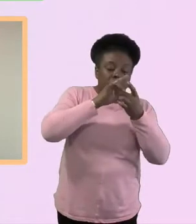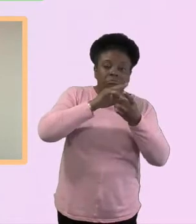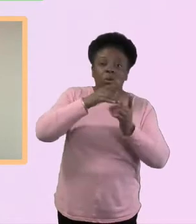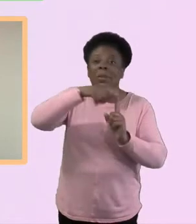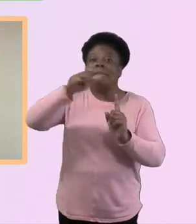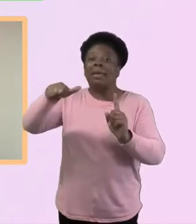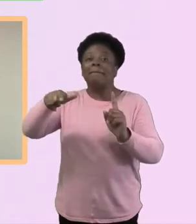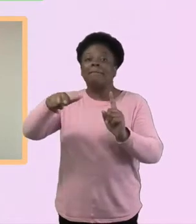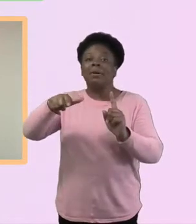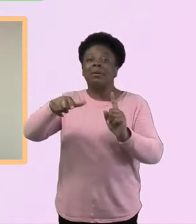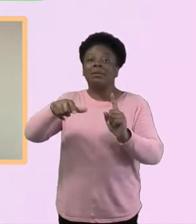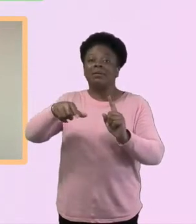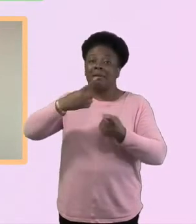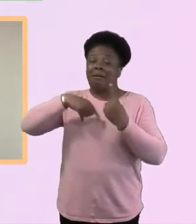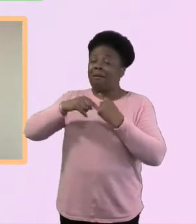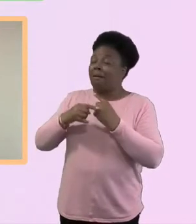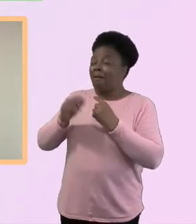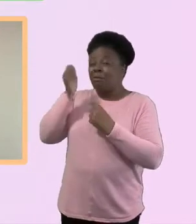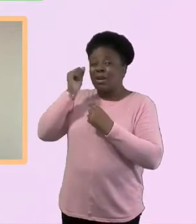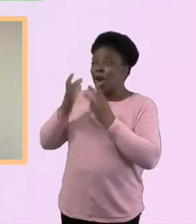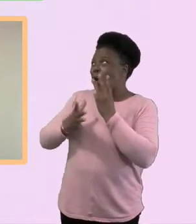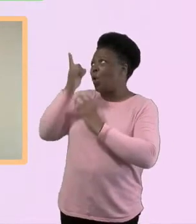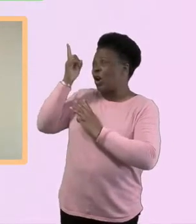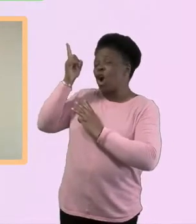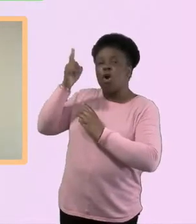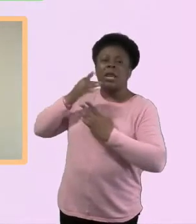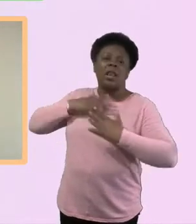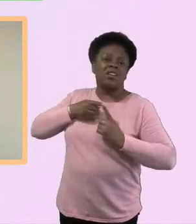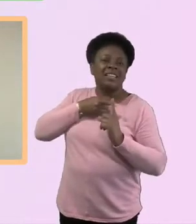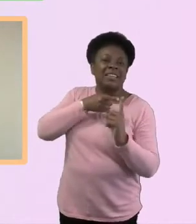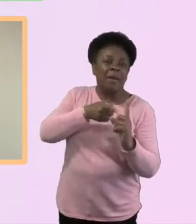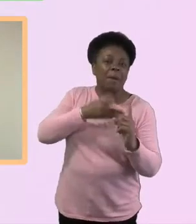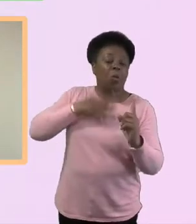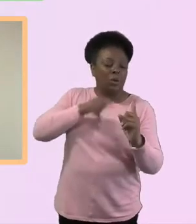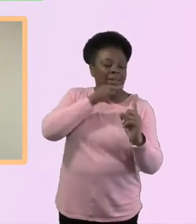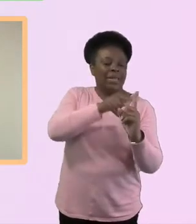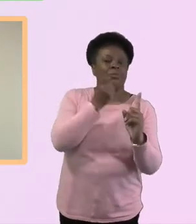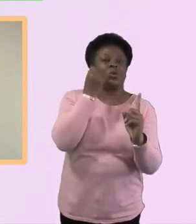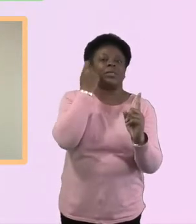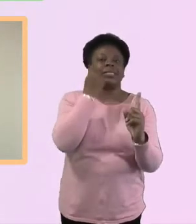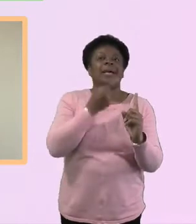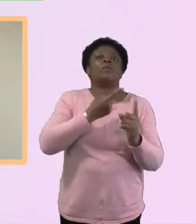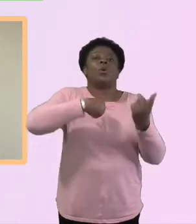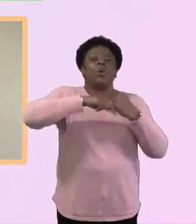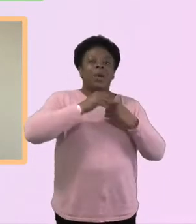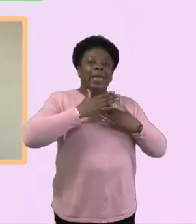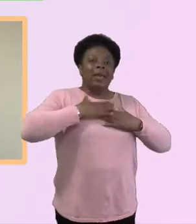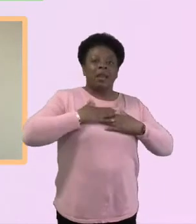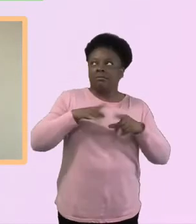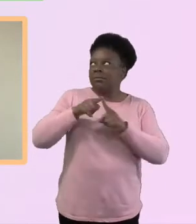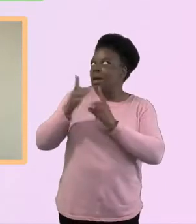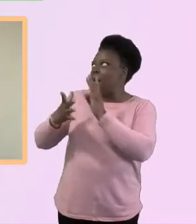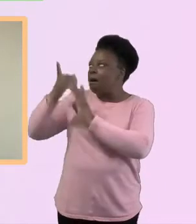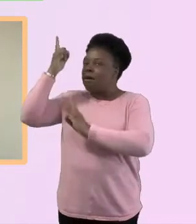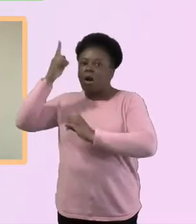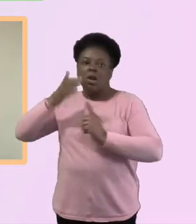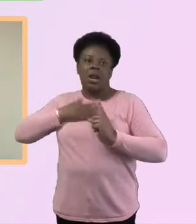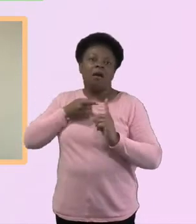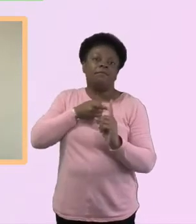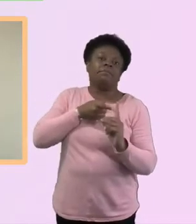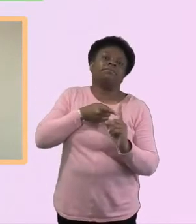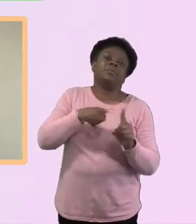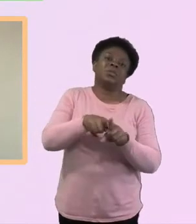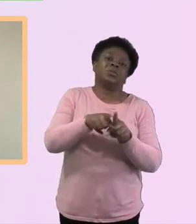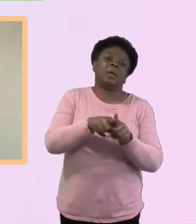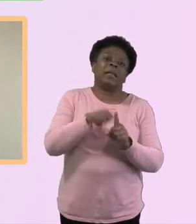as the people we love too, that we're not doing something to them or engaging for a reason, but there is a deep felt love. That really resonated with me